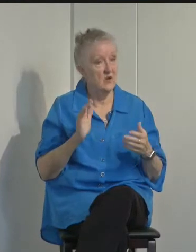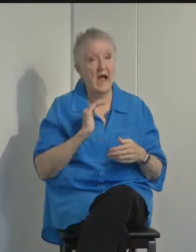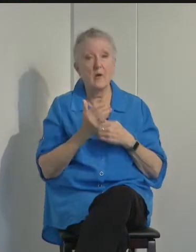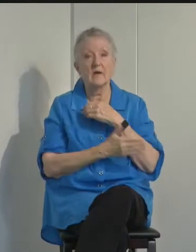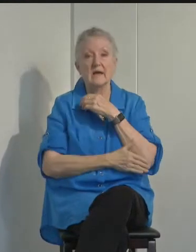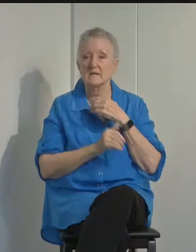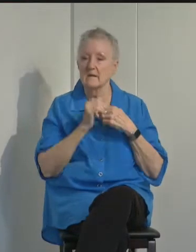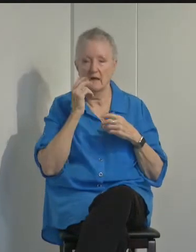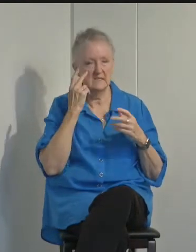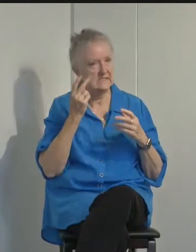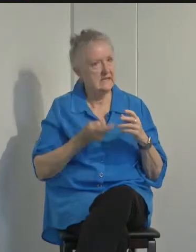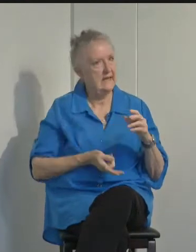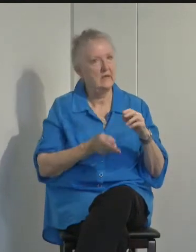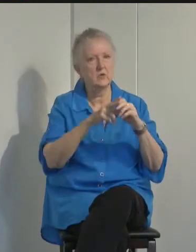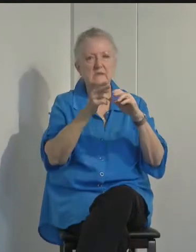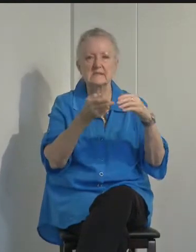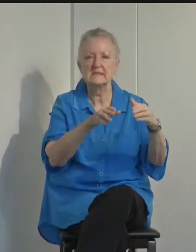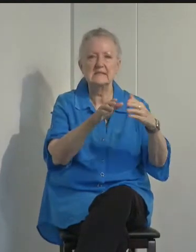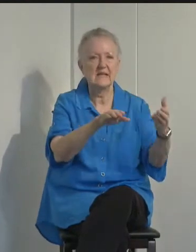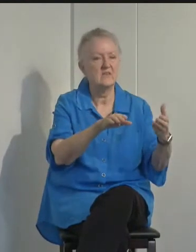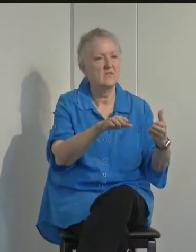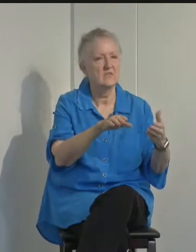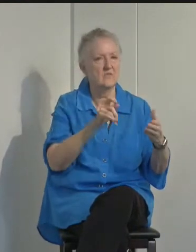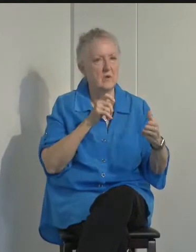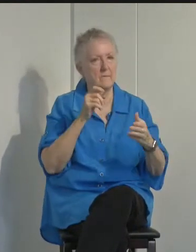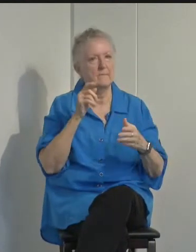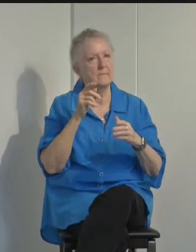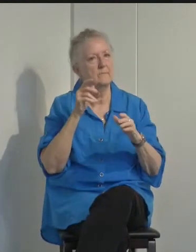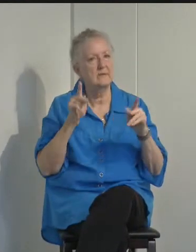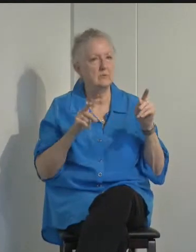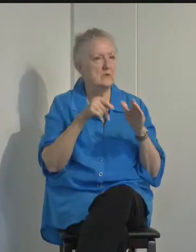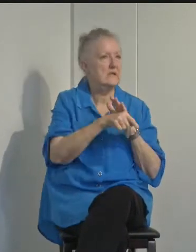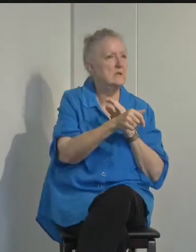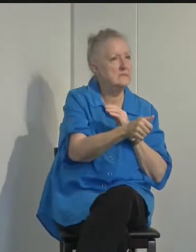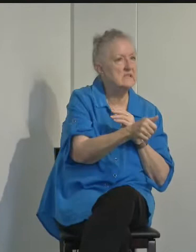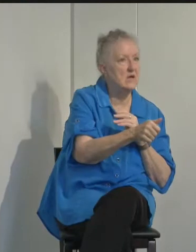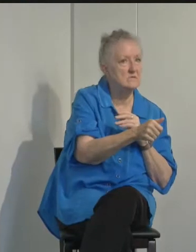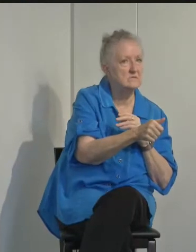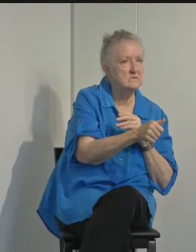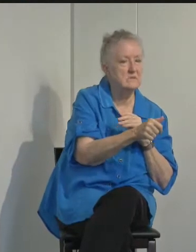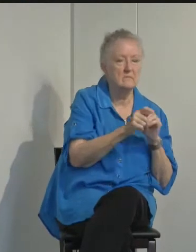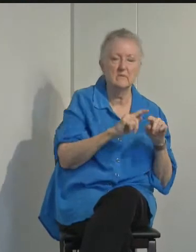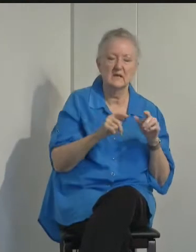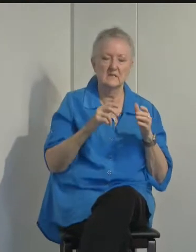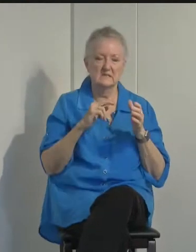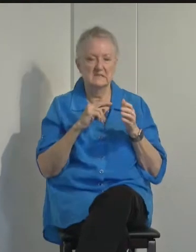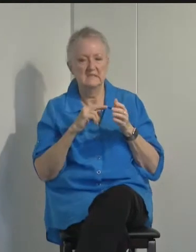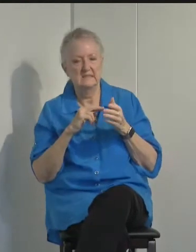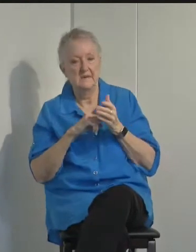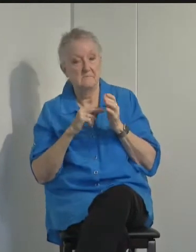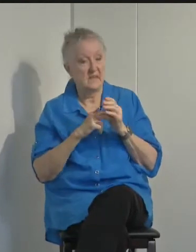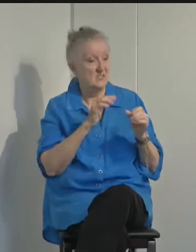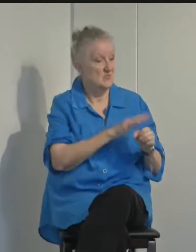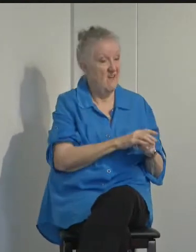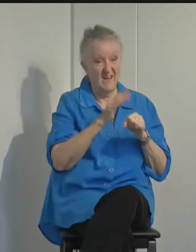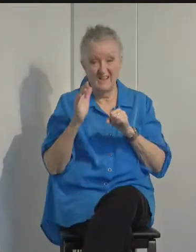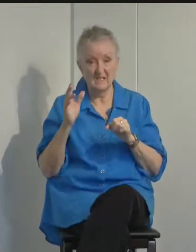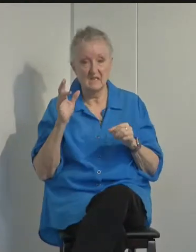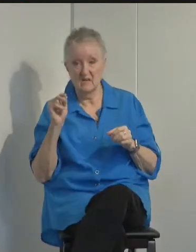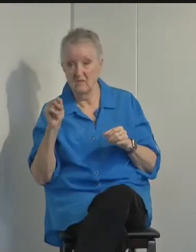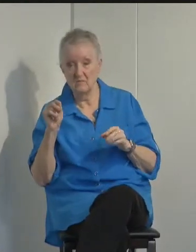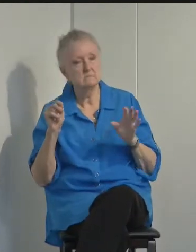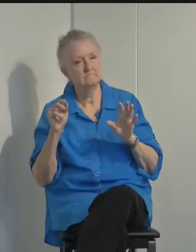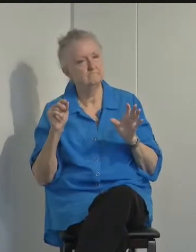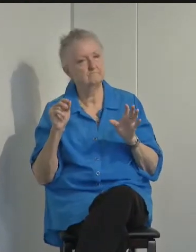seen an increase in deaths by suicide. However, that does not mean that the stress of the pandemic is not taking a toll